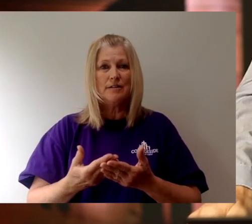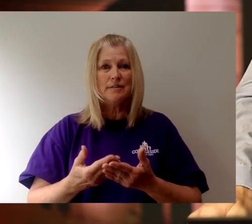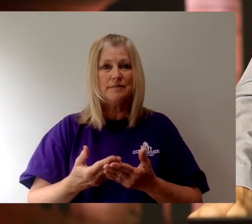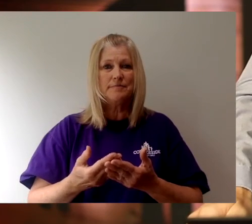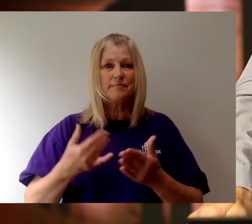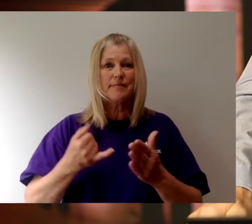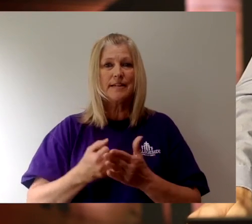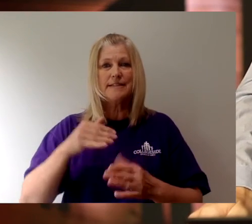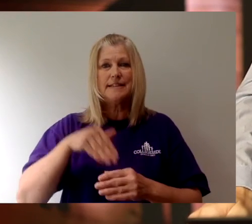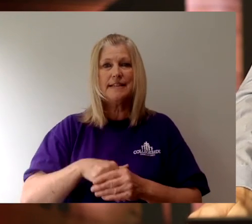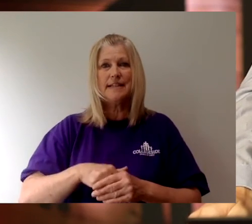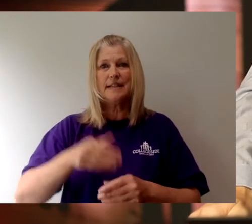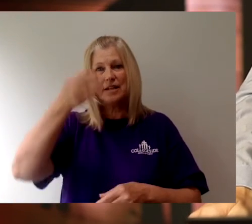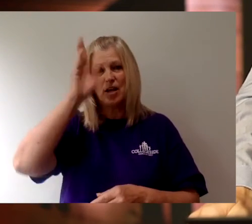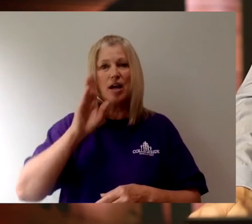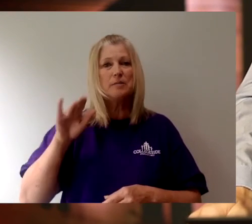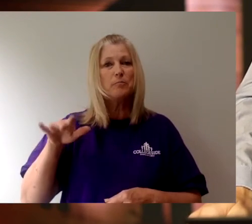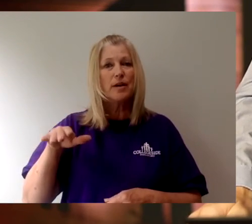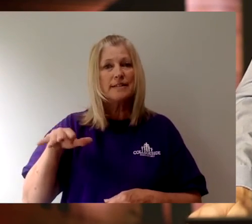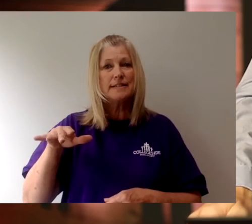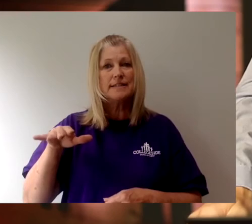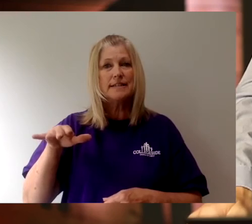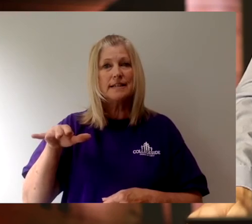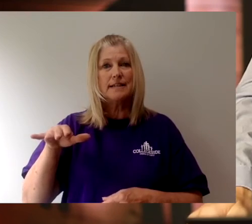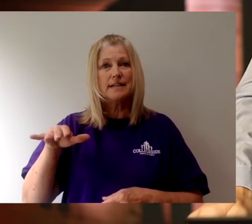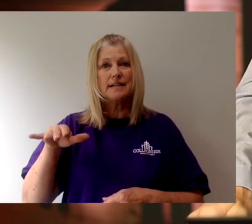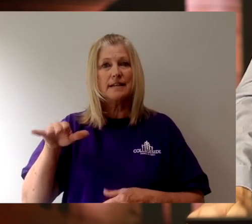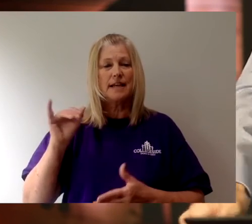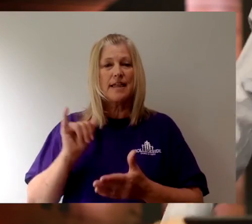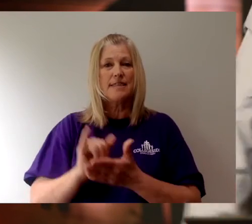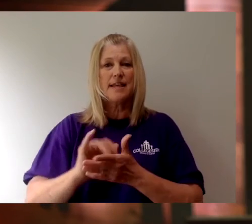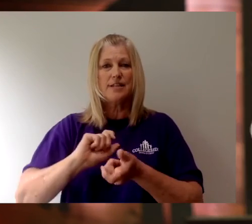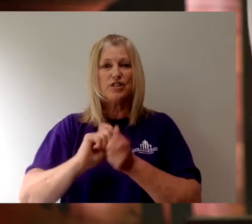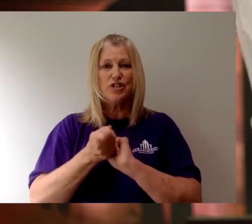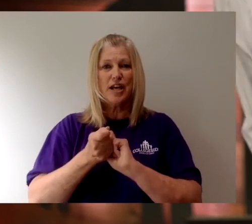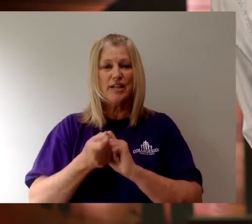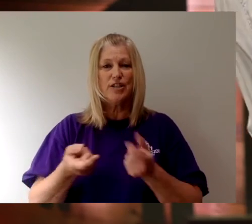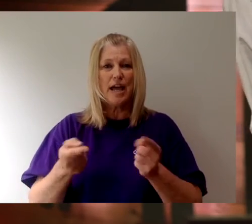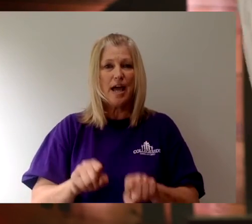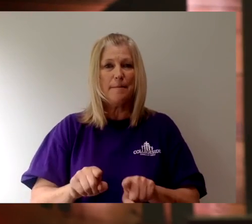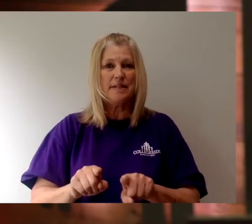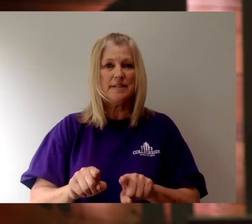It is in God's presence that change happens.